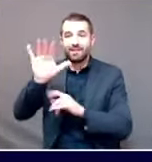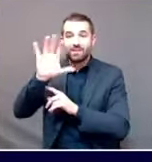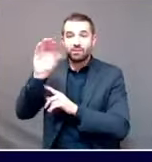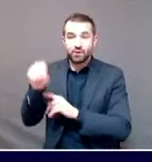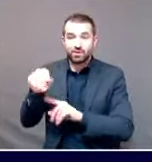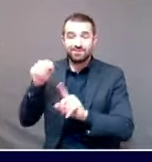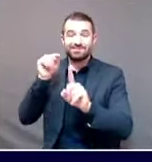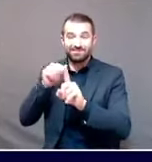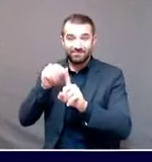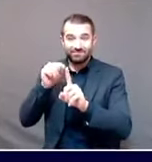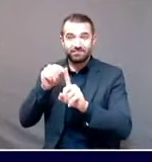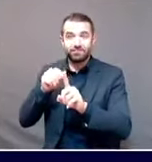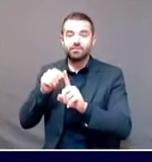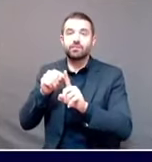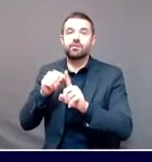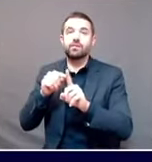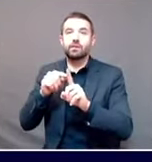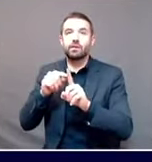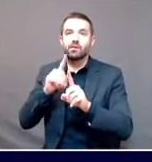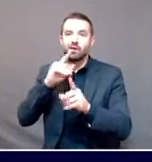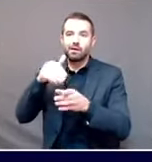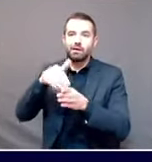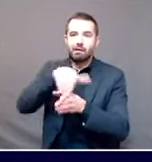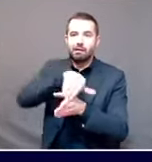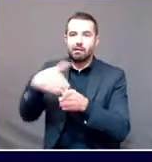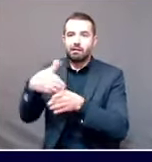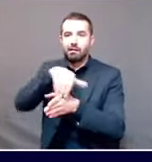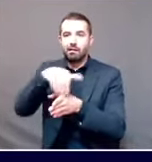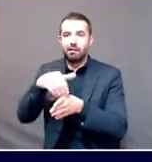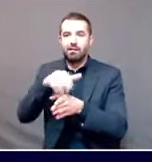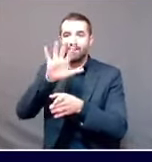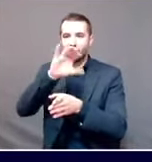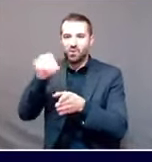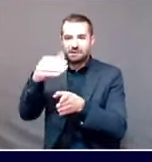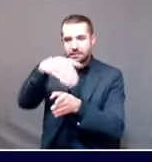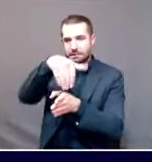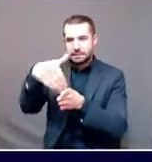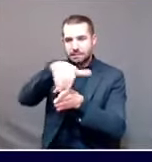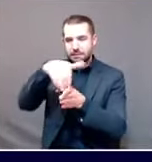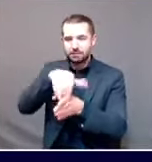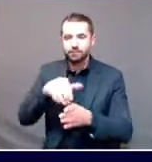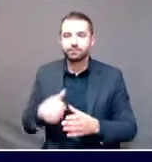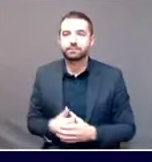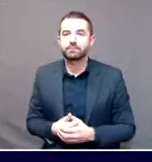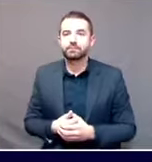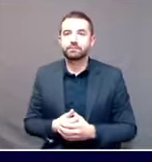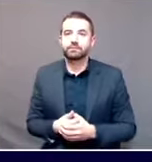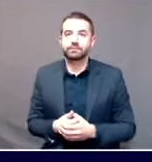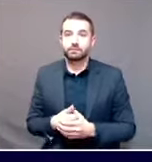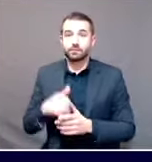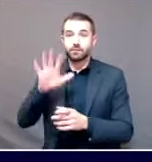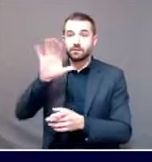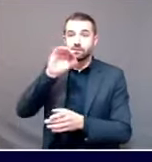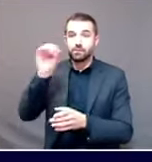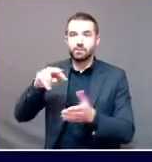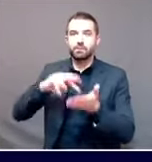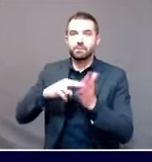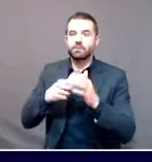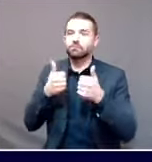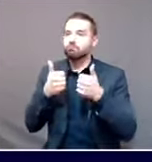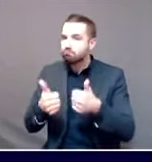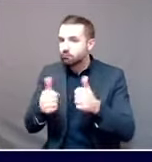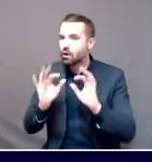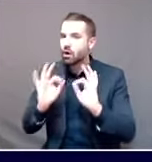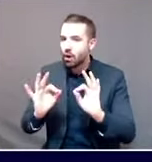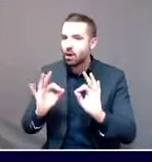WHO's model that once you hit 5%, you were at a point where you were able to get decent visibility into